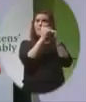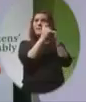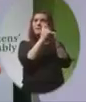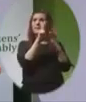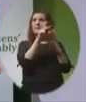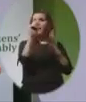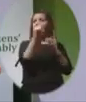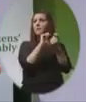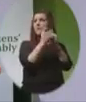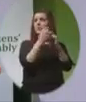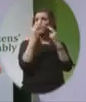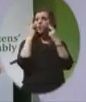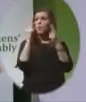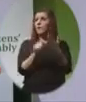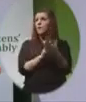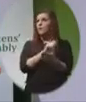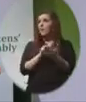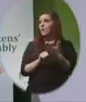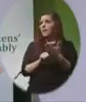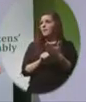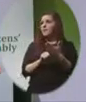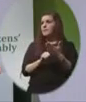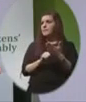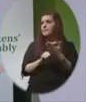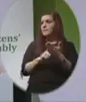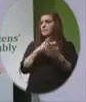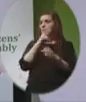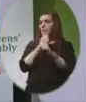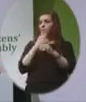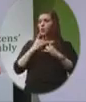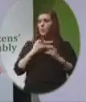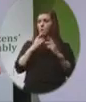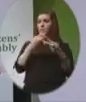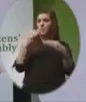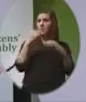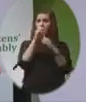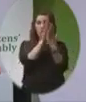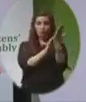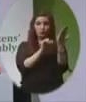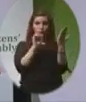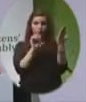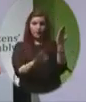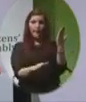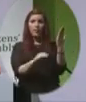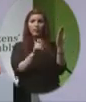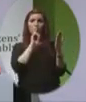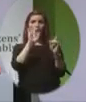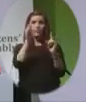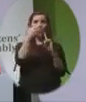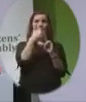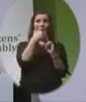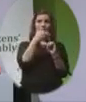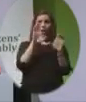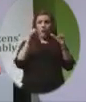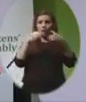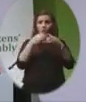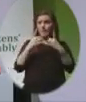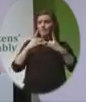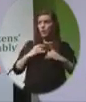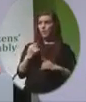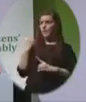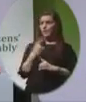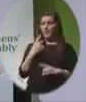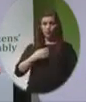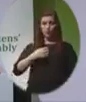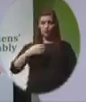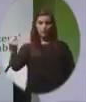Usually, referendums add to human rights protections. Repeal of the Eighth Amendment, however, would target a particular group of human beings and strip